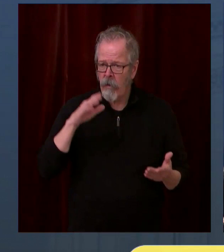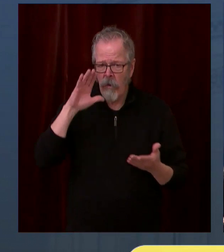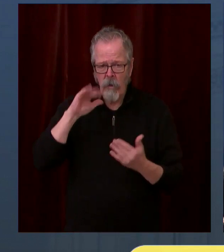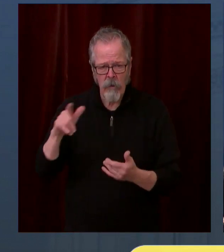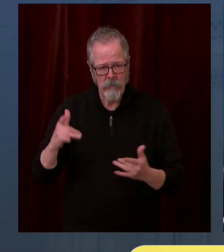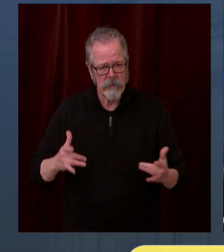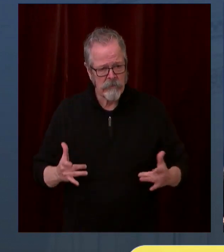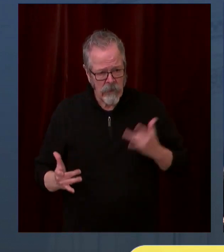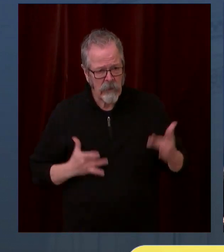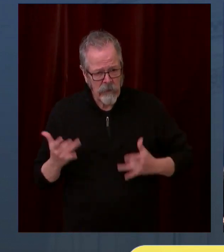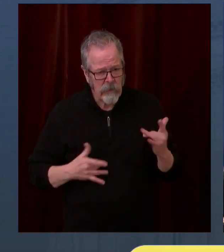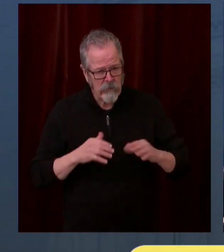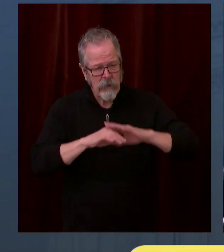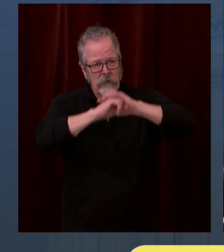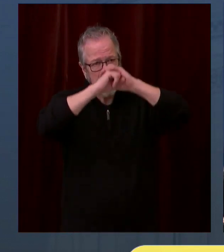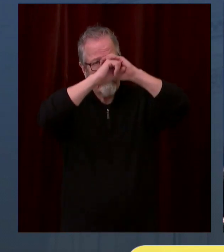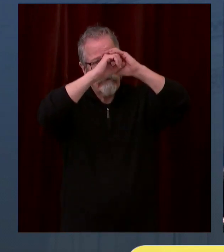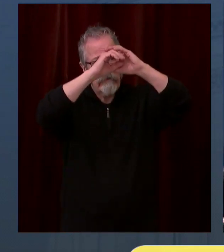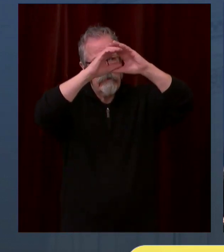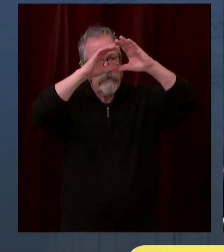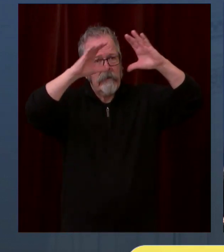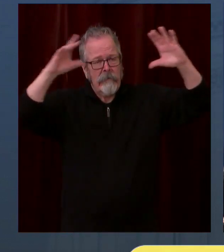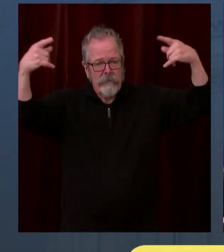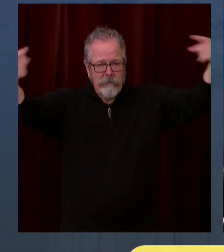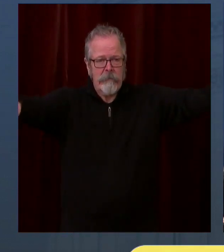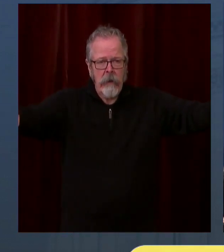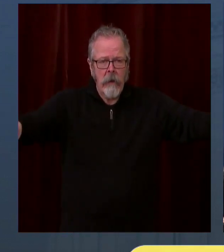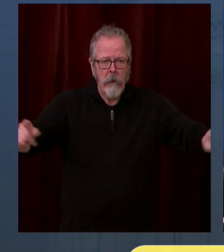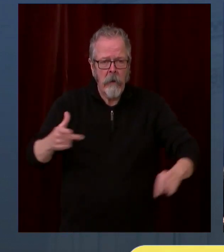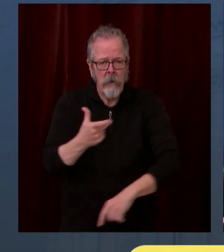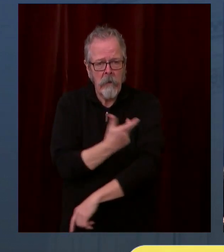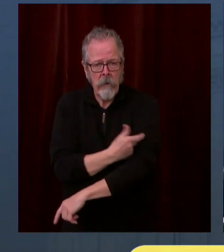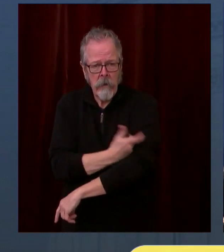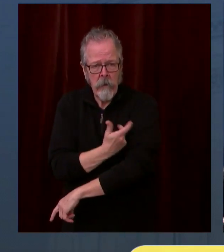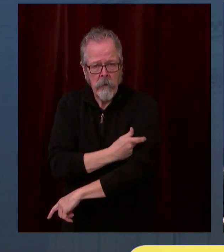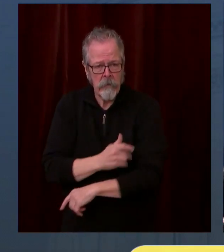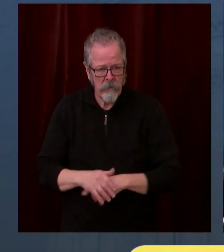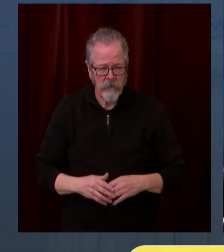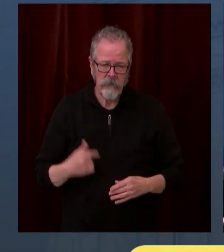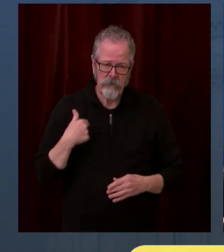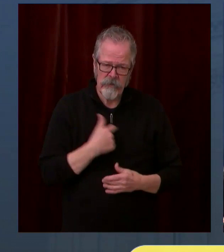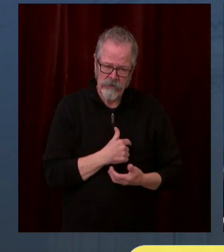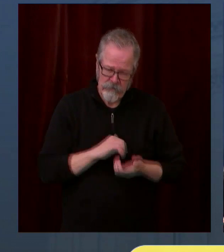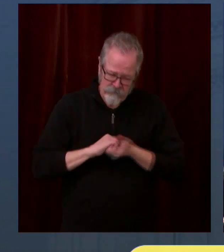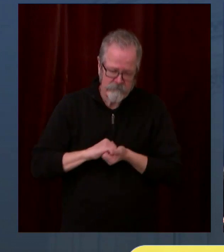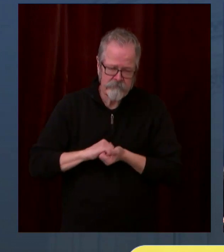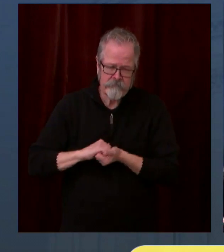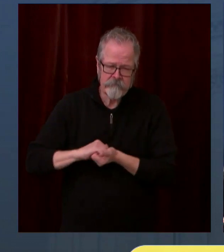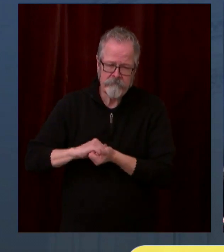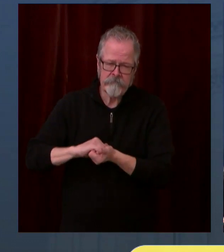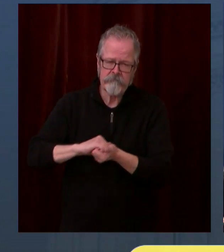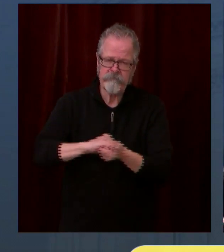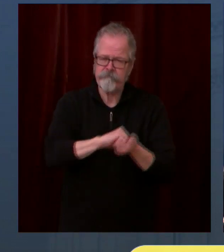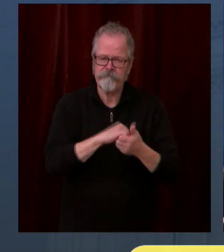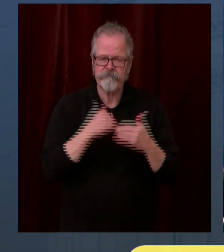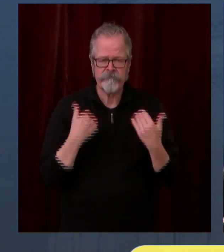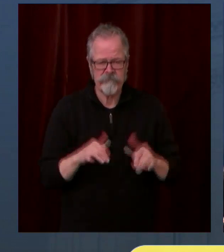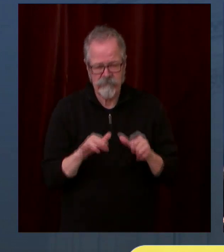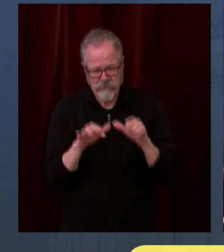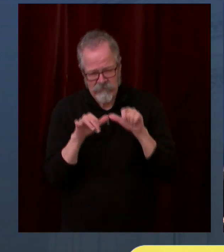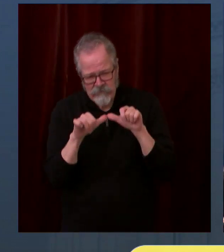determination to realize we all are in this together. And we're all going to be,